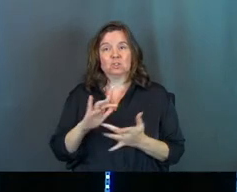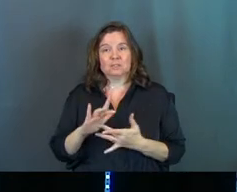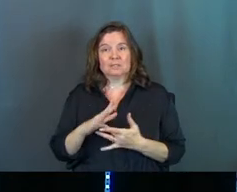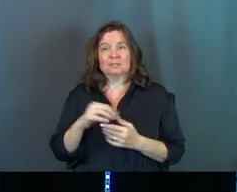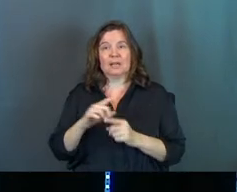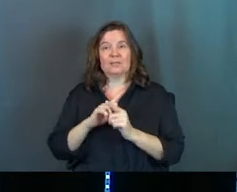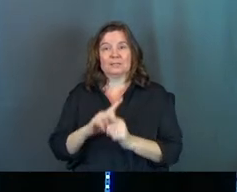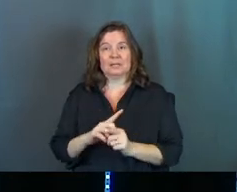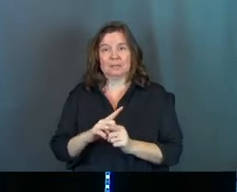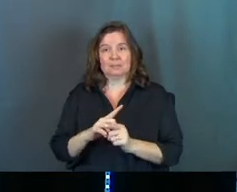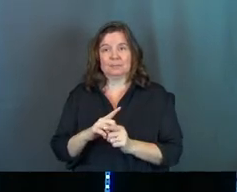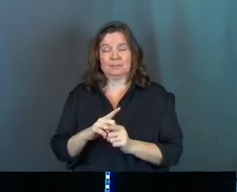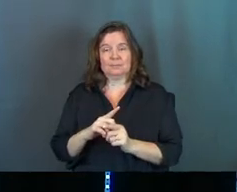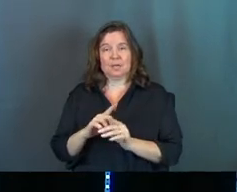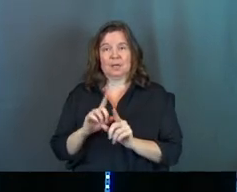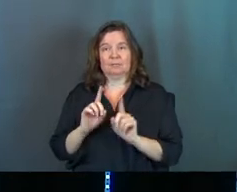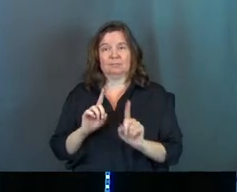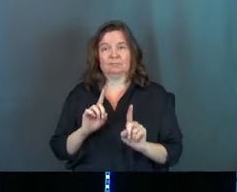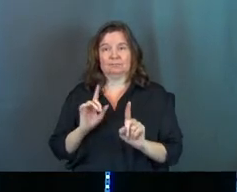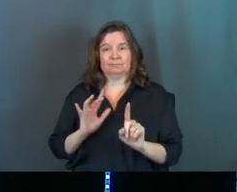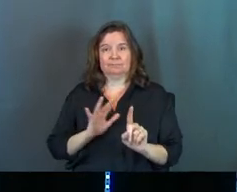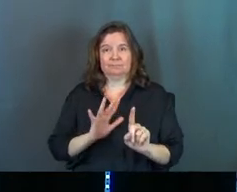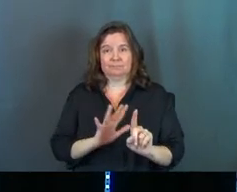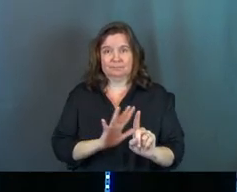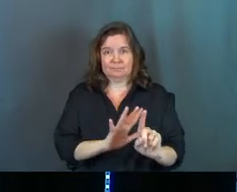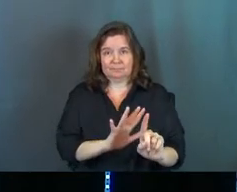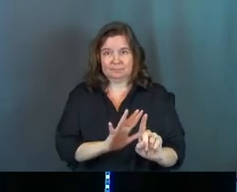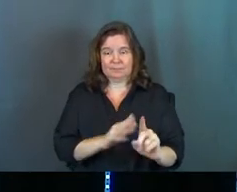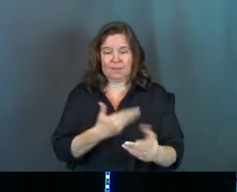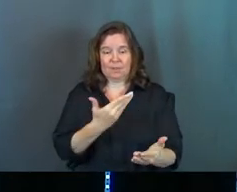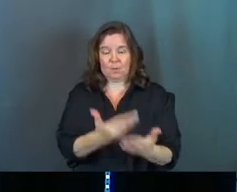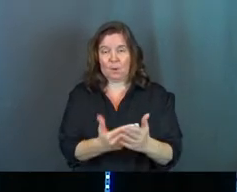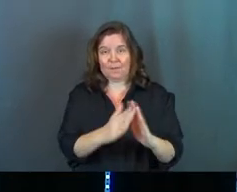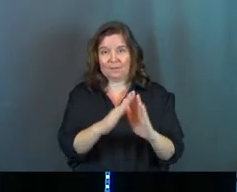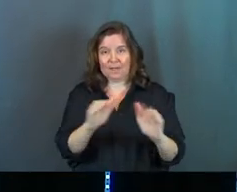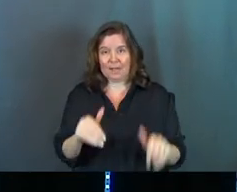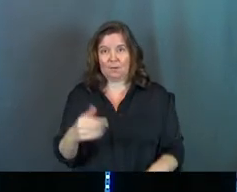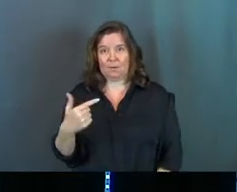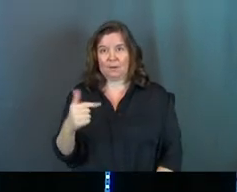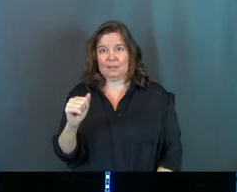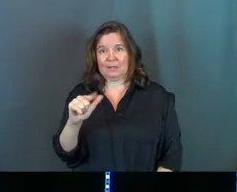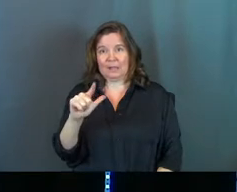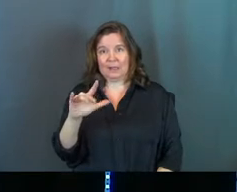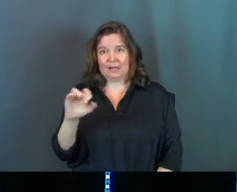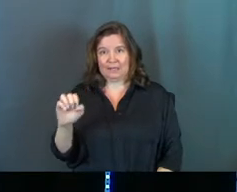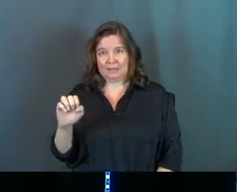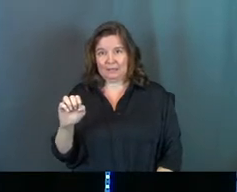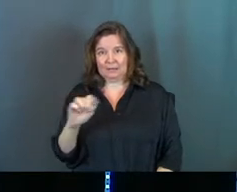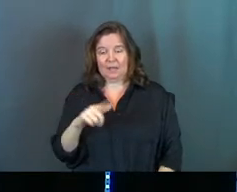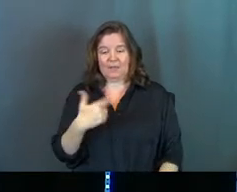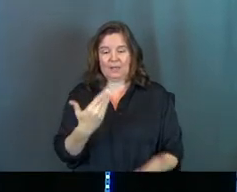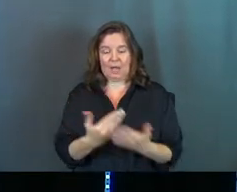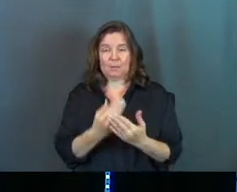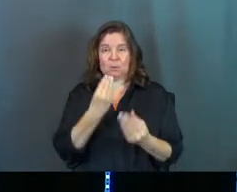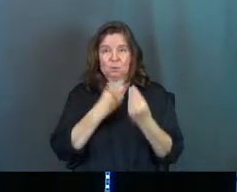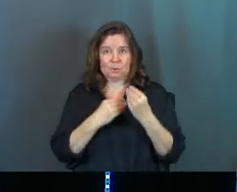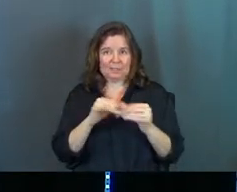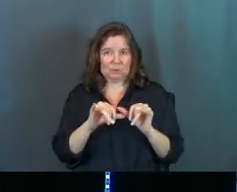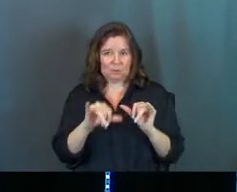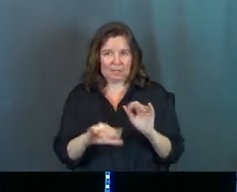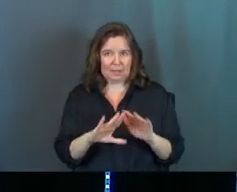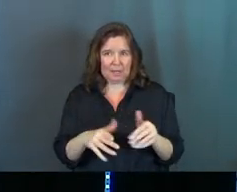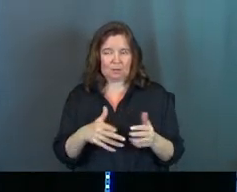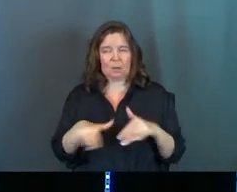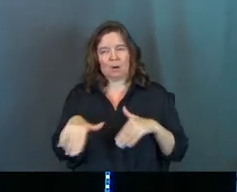and the disciples, and they're traveling in Galilee, and they come to this house, and they come to the house to stay at the house for a little bit, and they come to eat, okay? Because, you know,